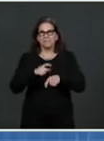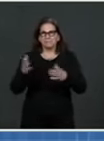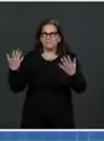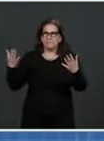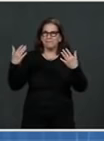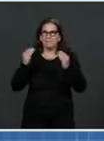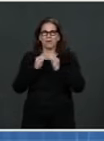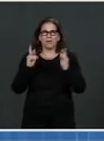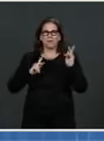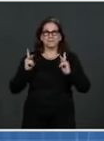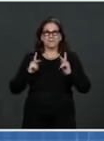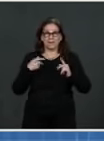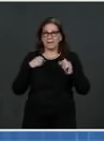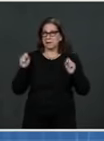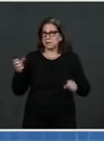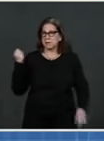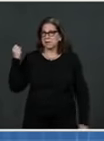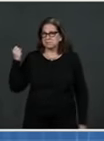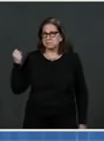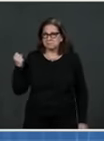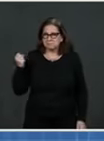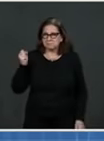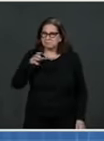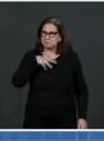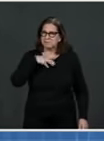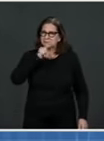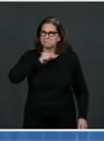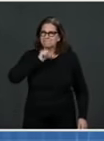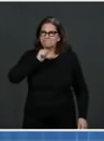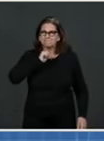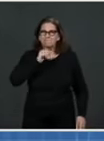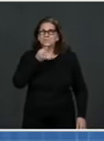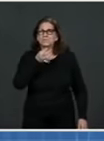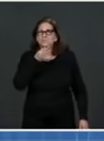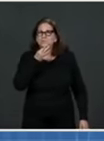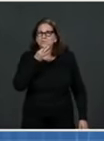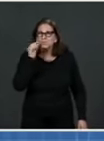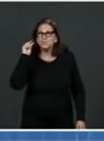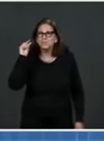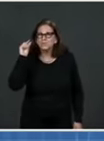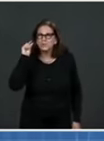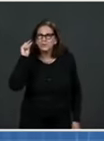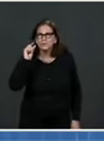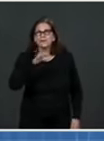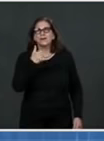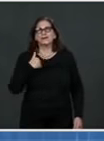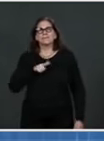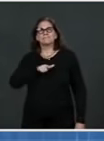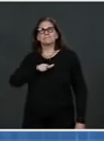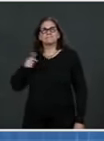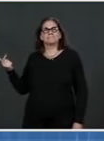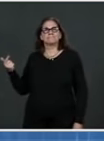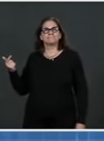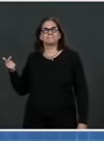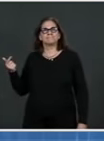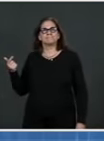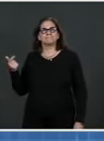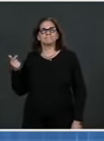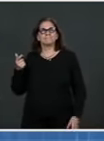longer. Back to you, Andy. Thank you, Dr. Fauci and Dr. Walensky.